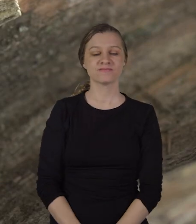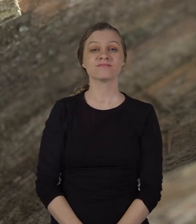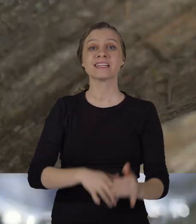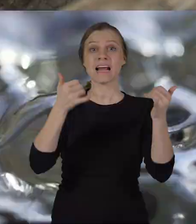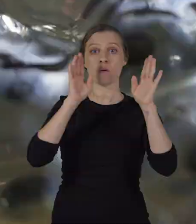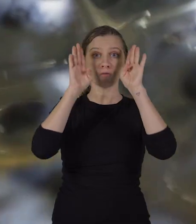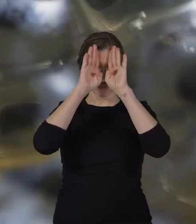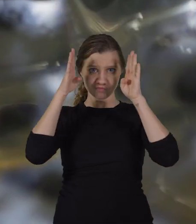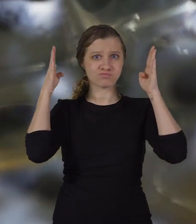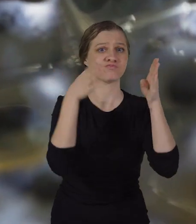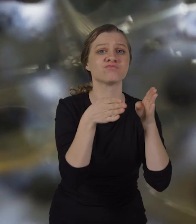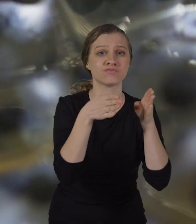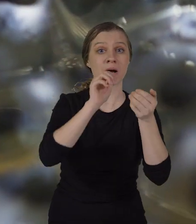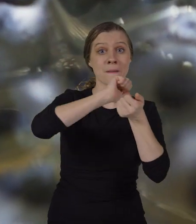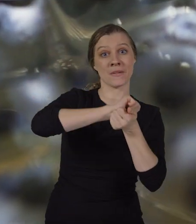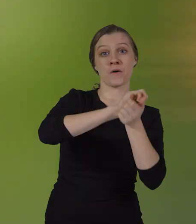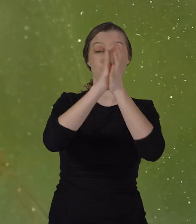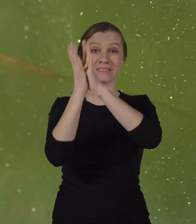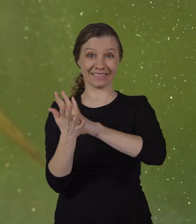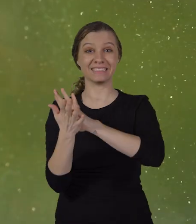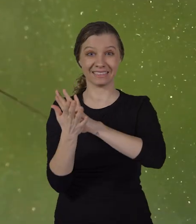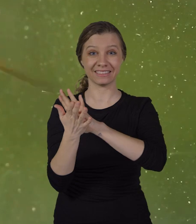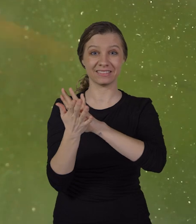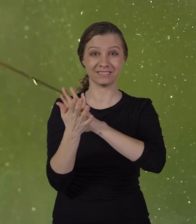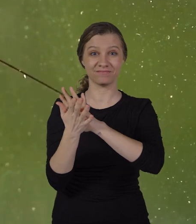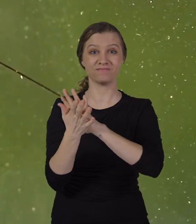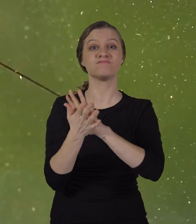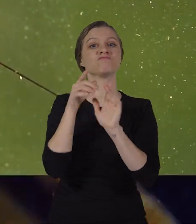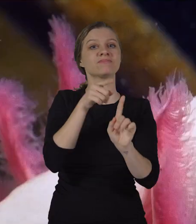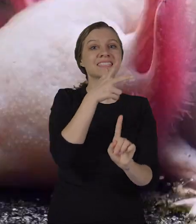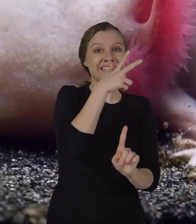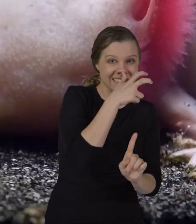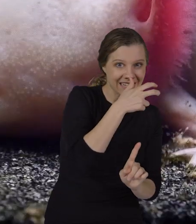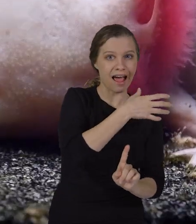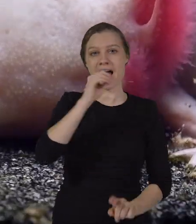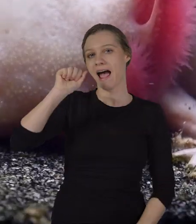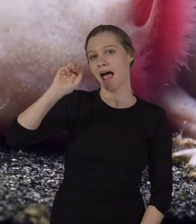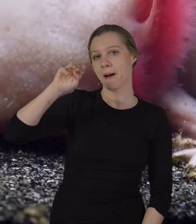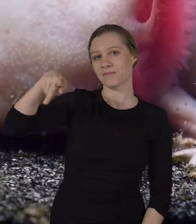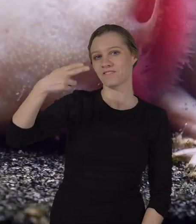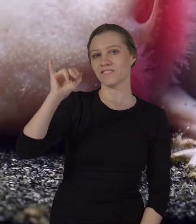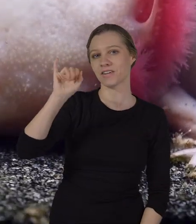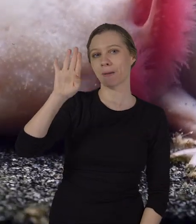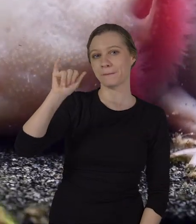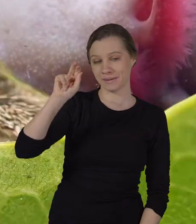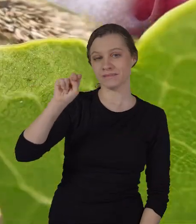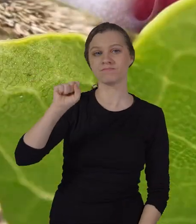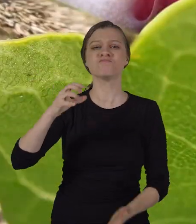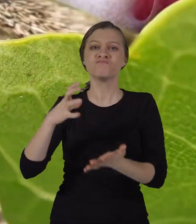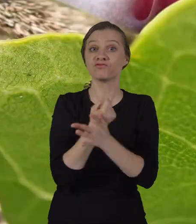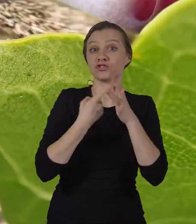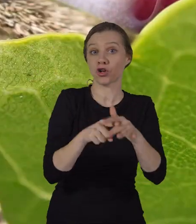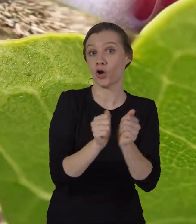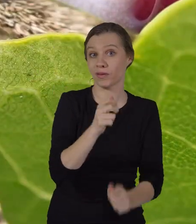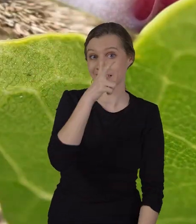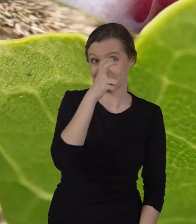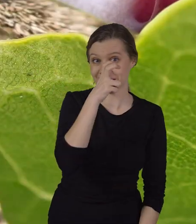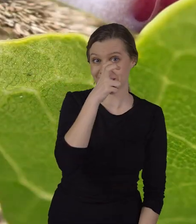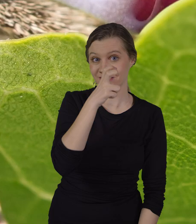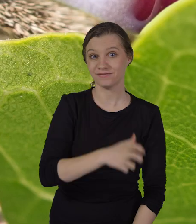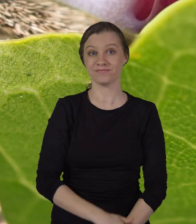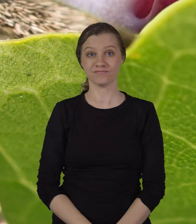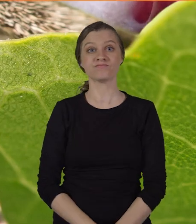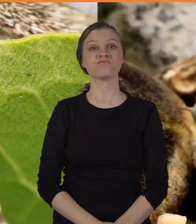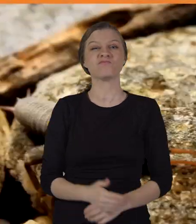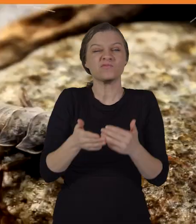today we are going to focus on the metamorphosis of insects and amphibians let's start with insects